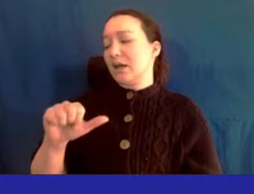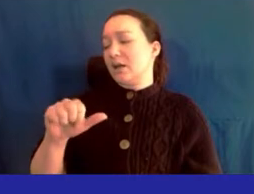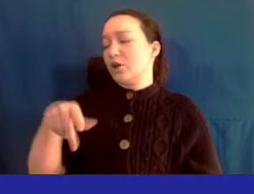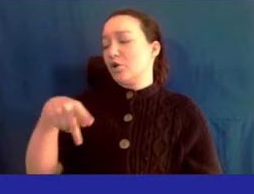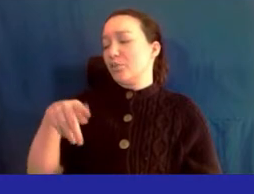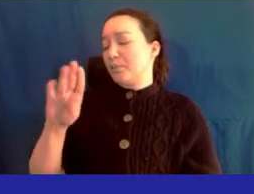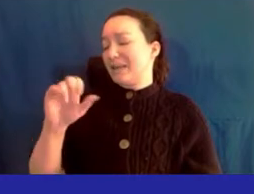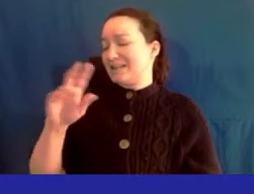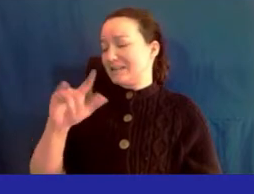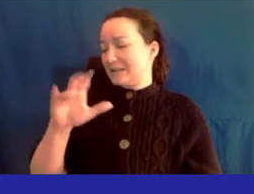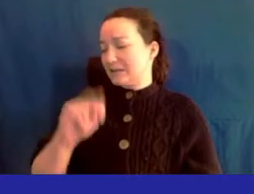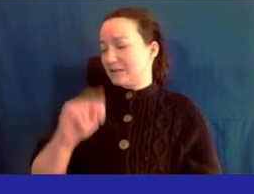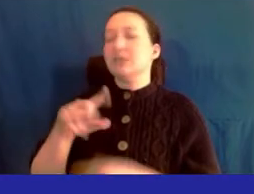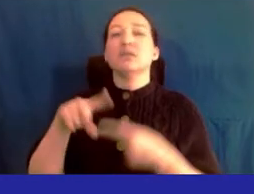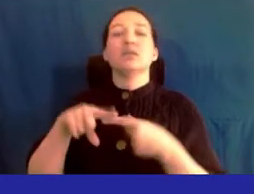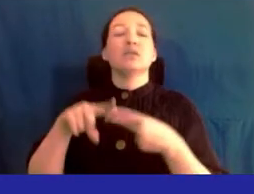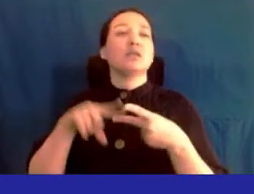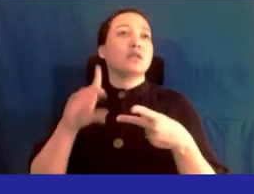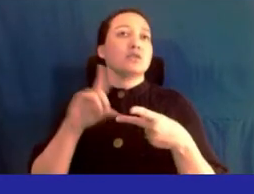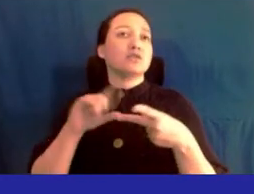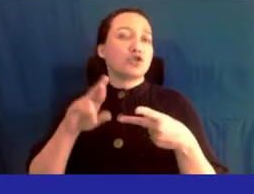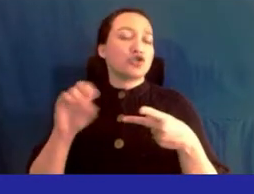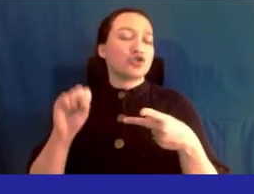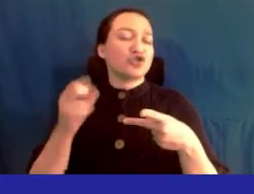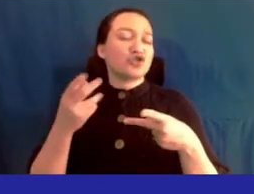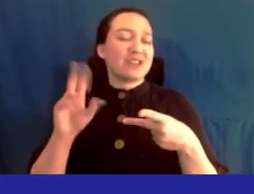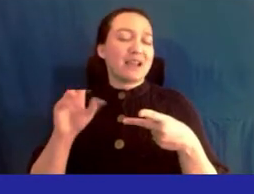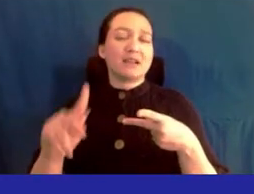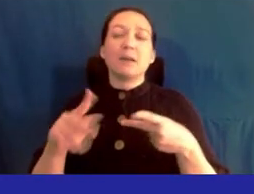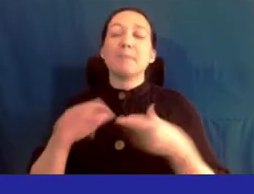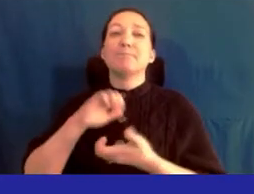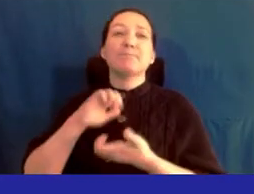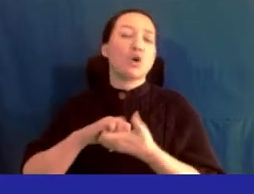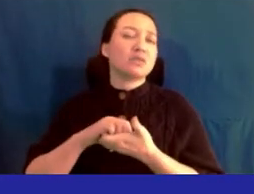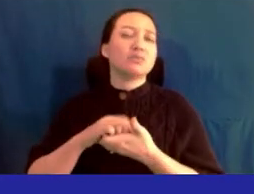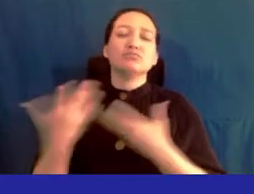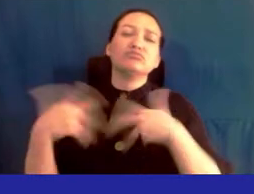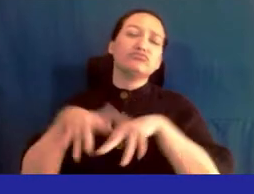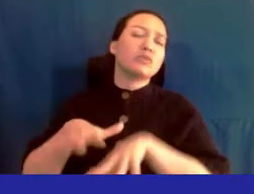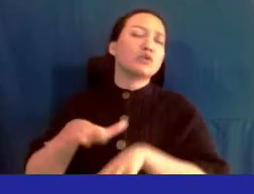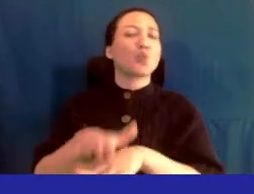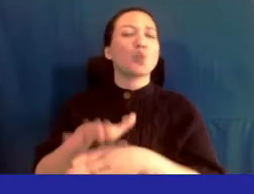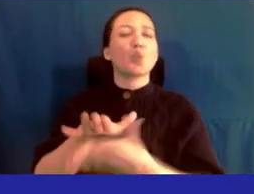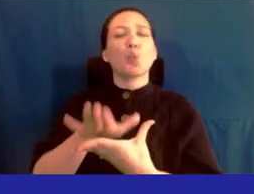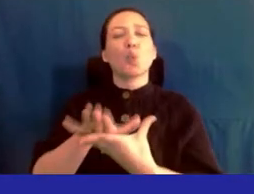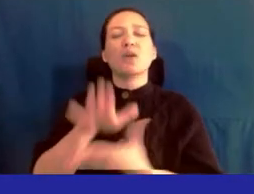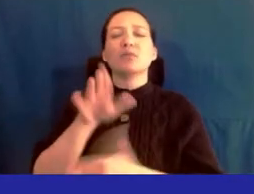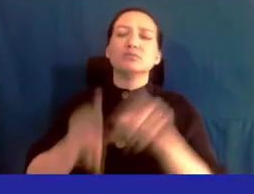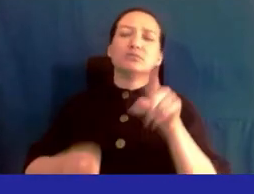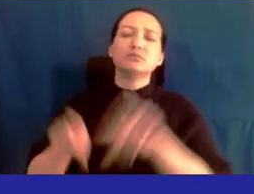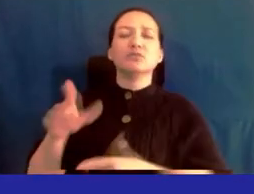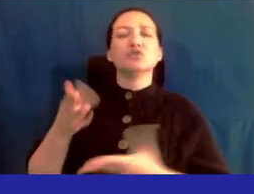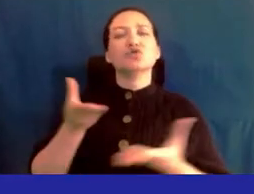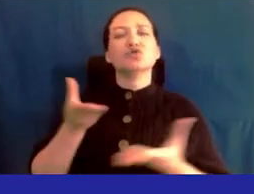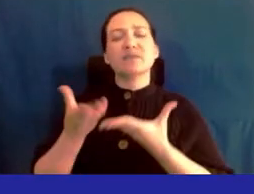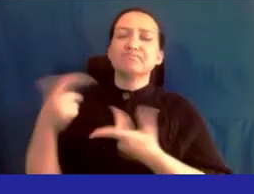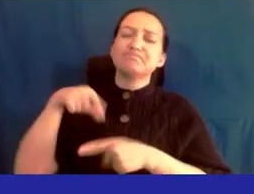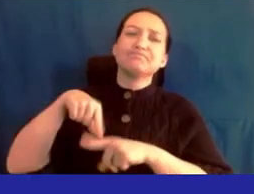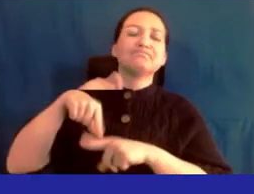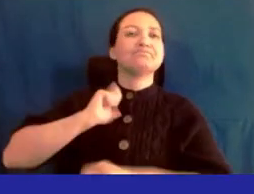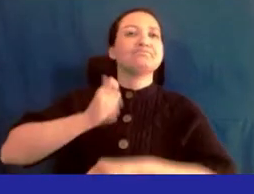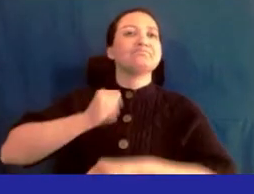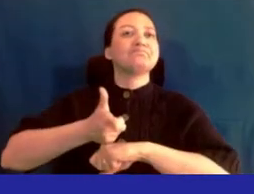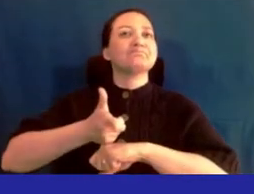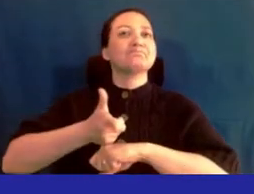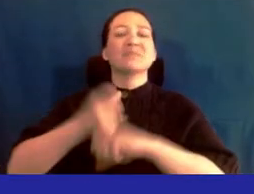phillamy dr schneck partners they are interwoven within the fabric of our school and these services are part of our core foundation and